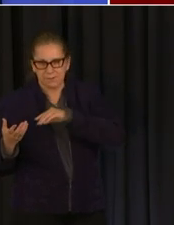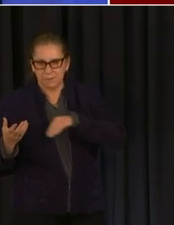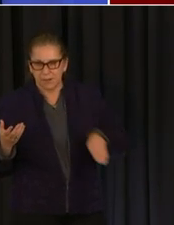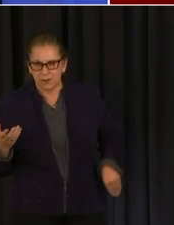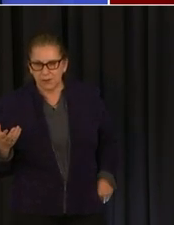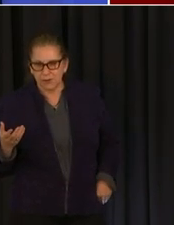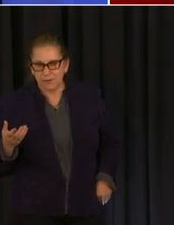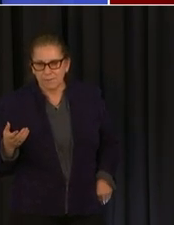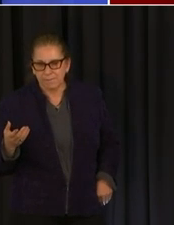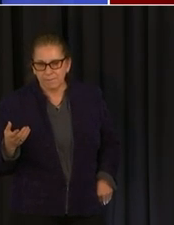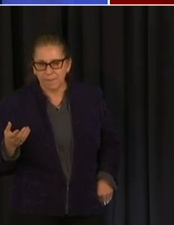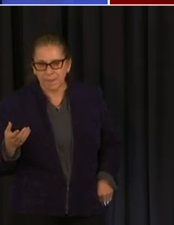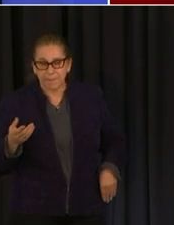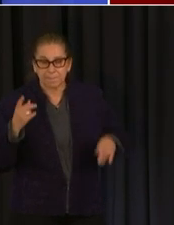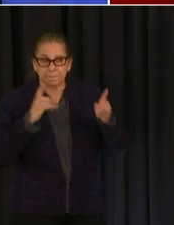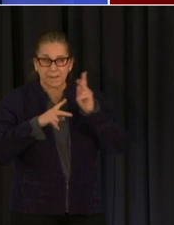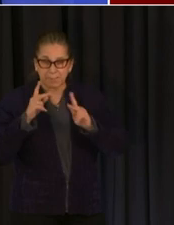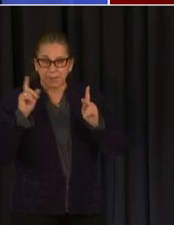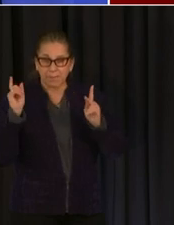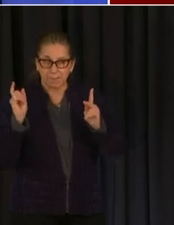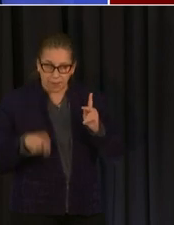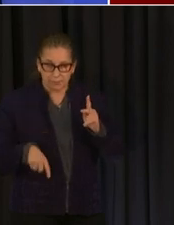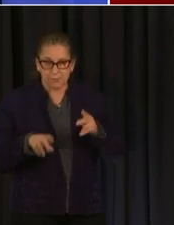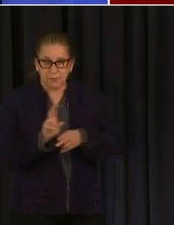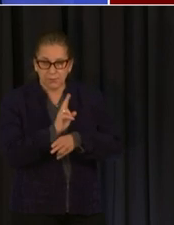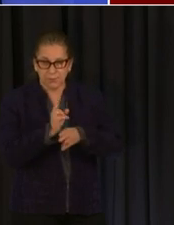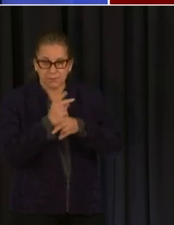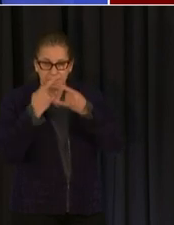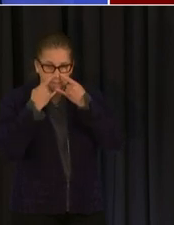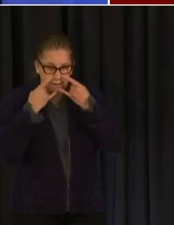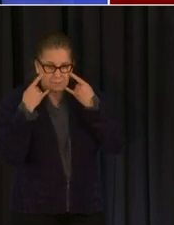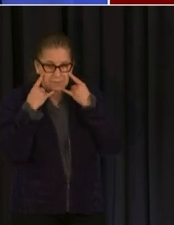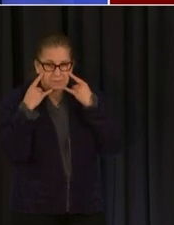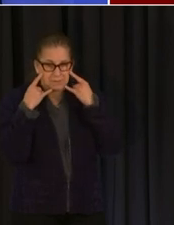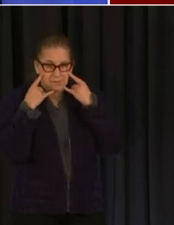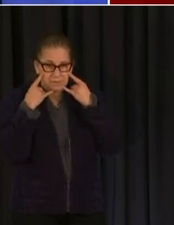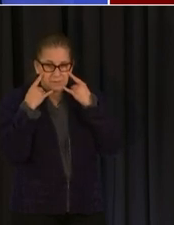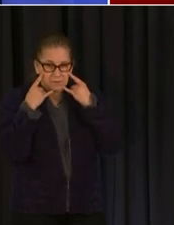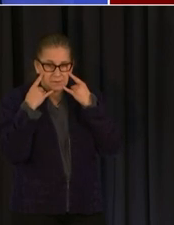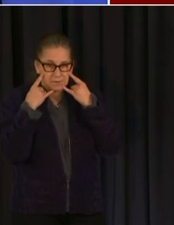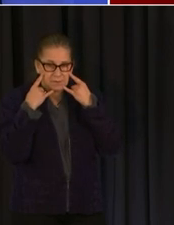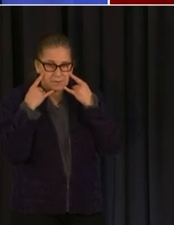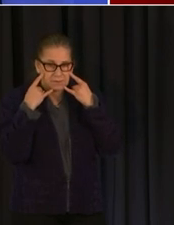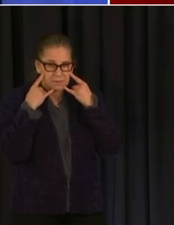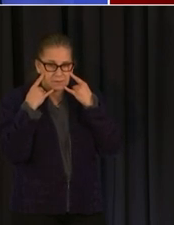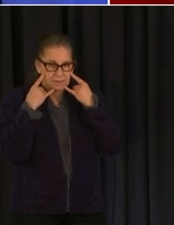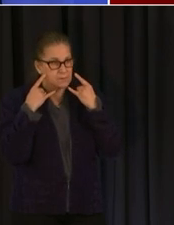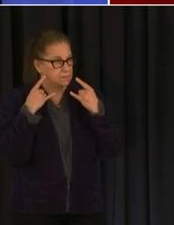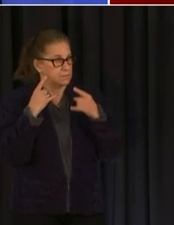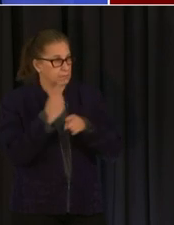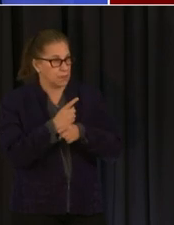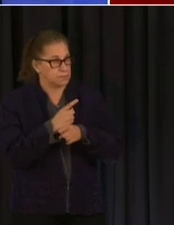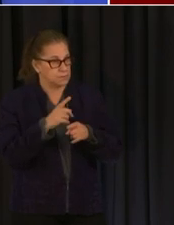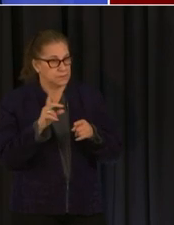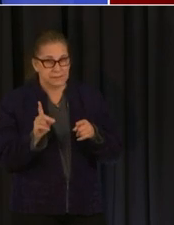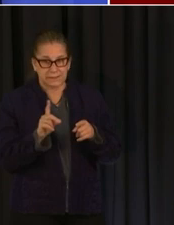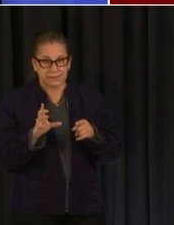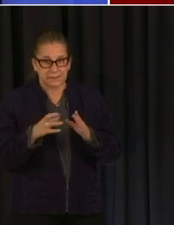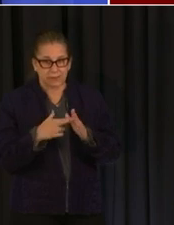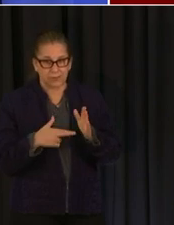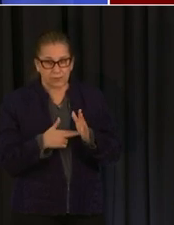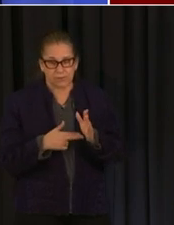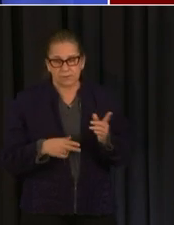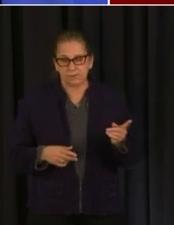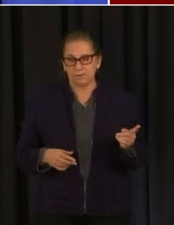do in terms of wearing masks does this affect uh the district's mask rules at all um i don't think it affects our